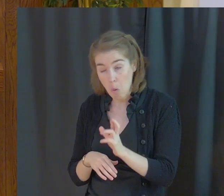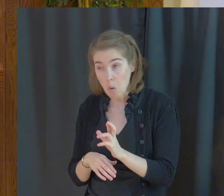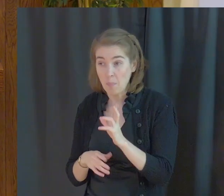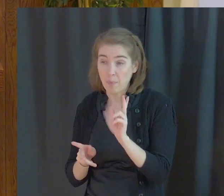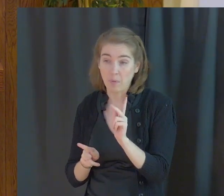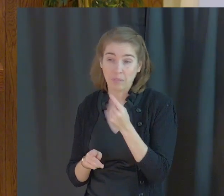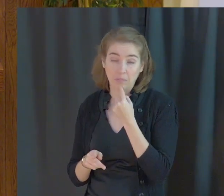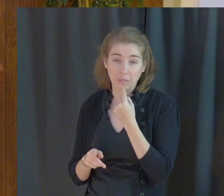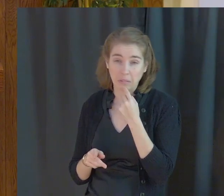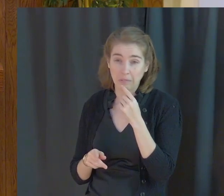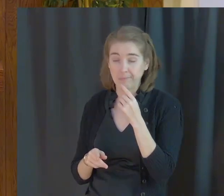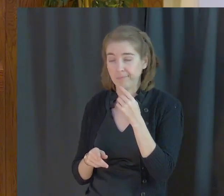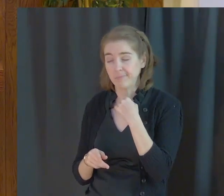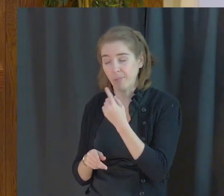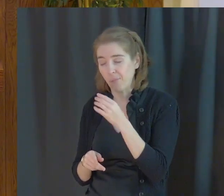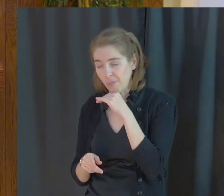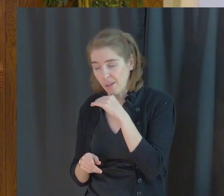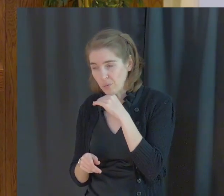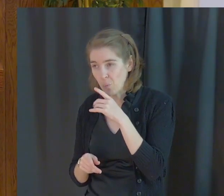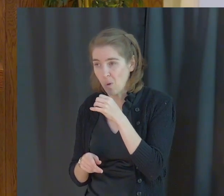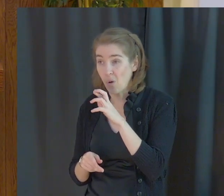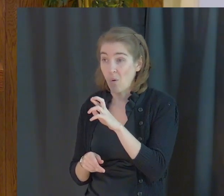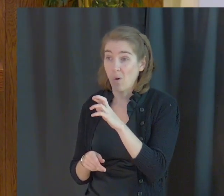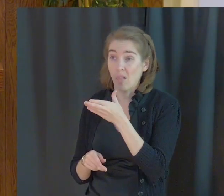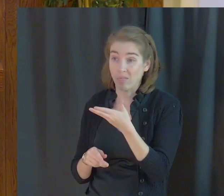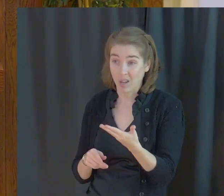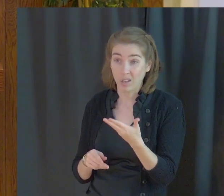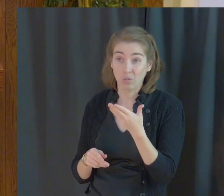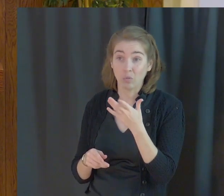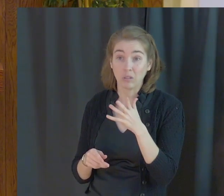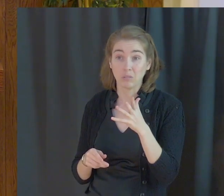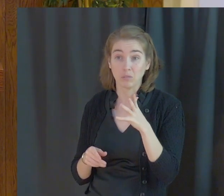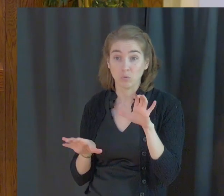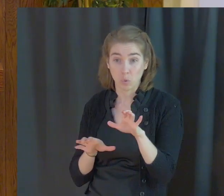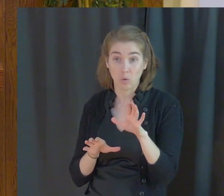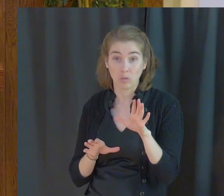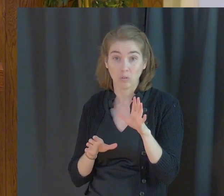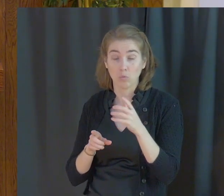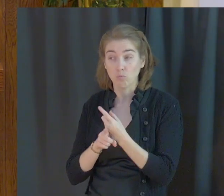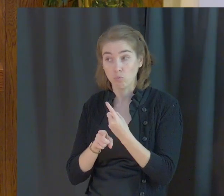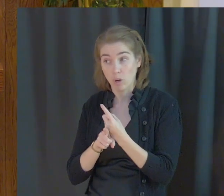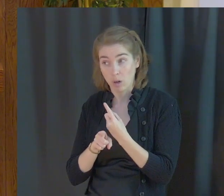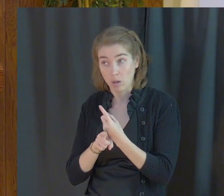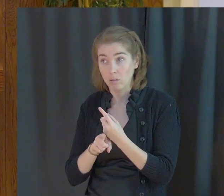accused of doing that really weren't things that we had done correctly.